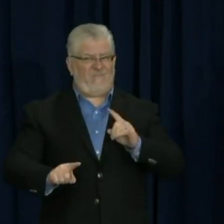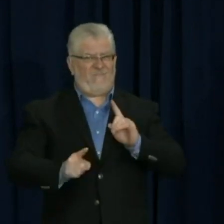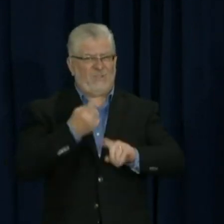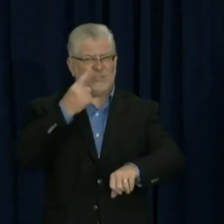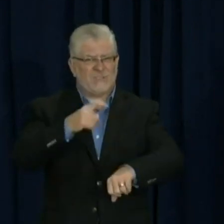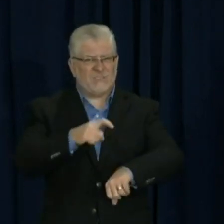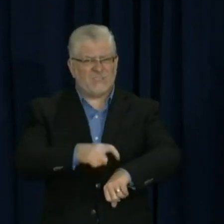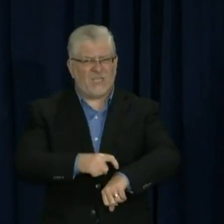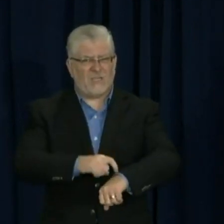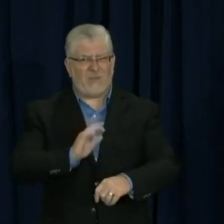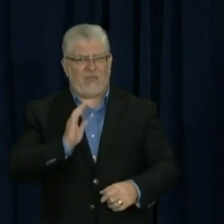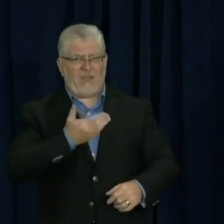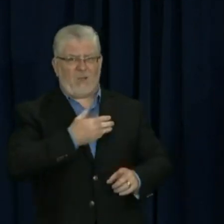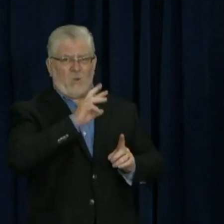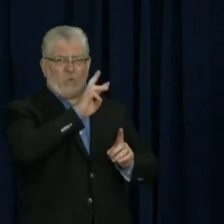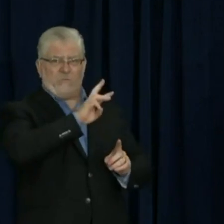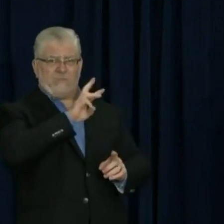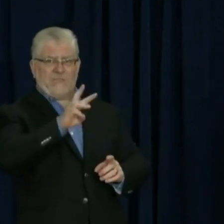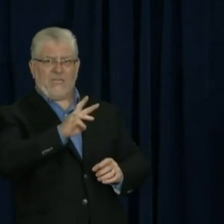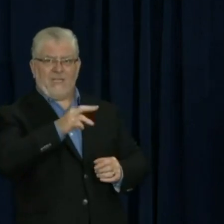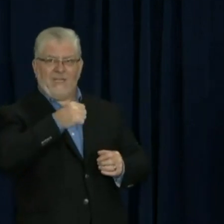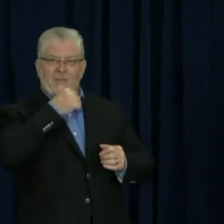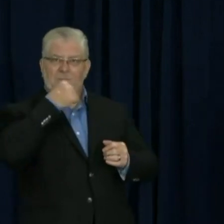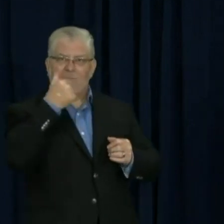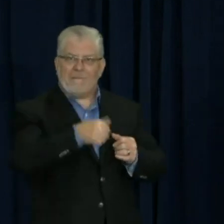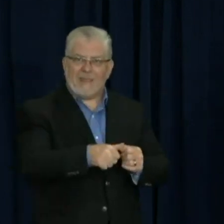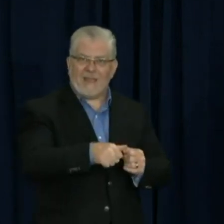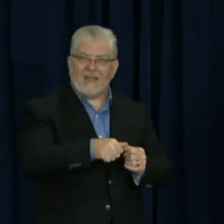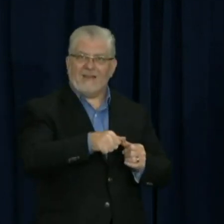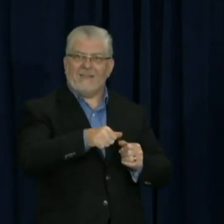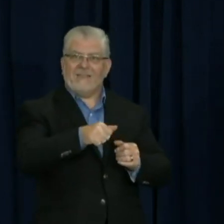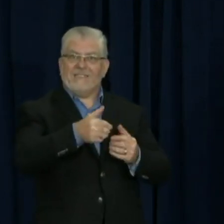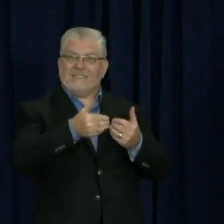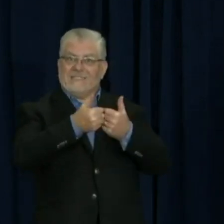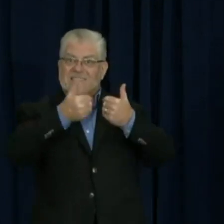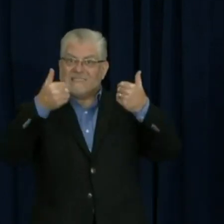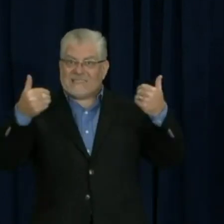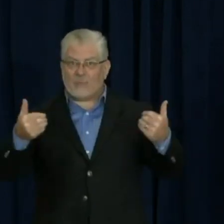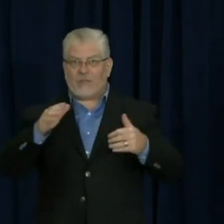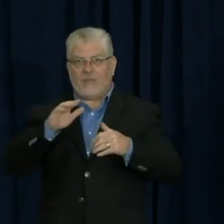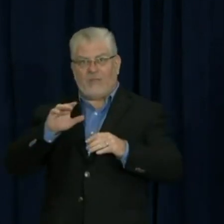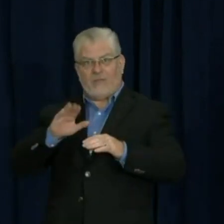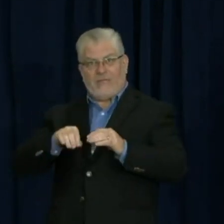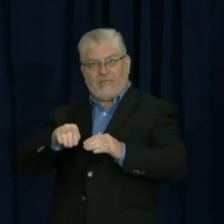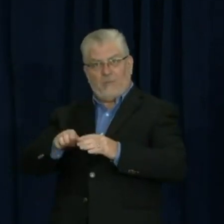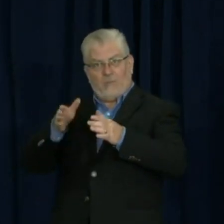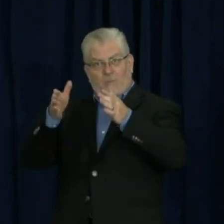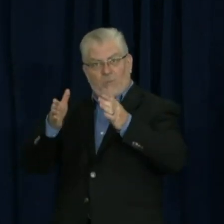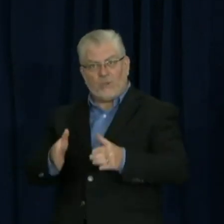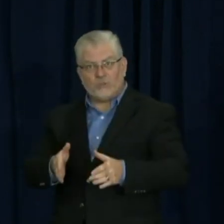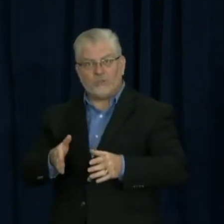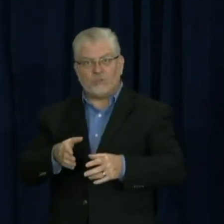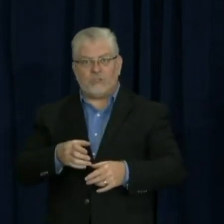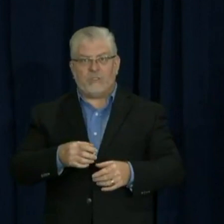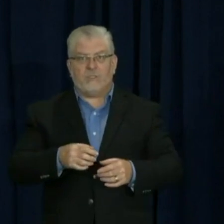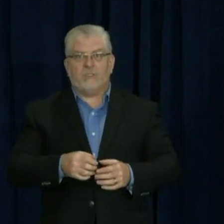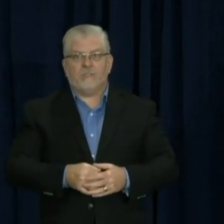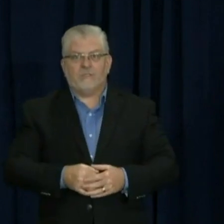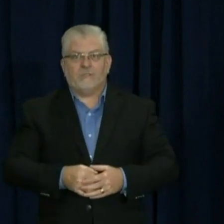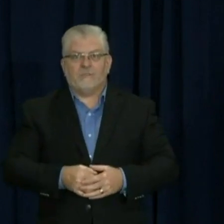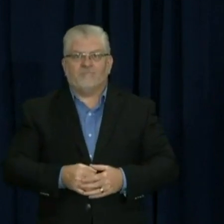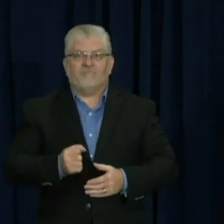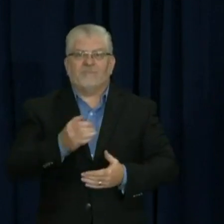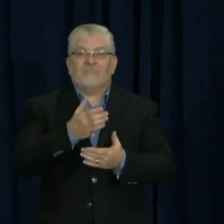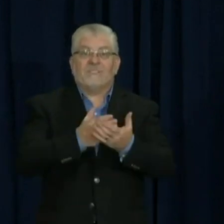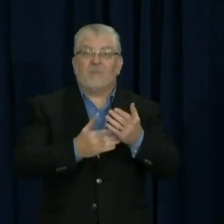website that was going to itemize the mail-in ballots from the in-person ballots from the provisionals. Some of the counties, when they uploaded the results,